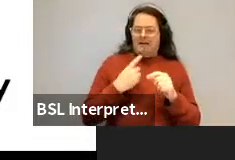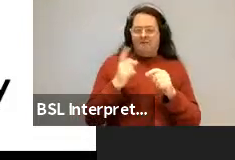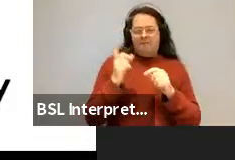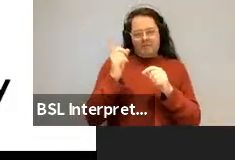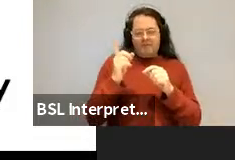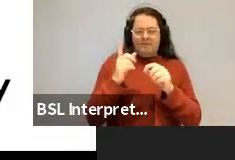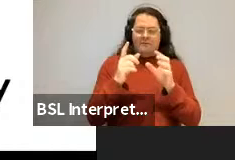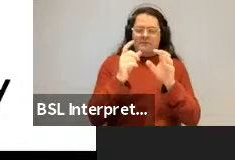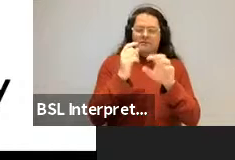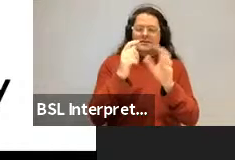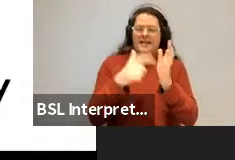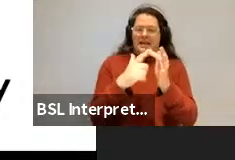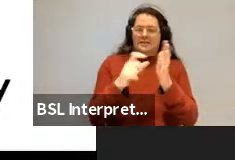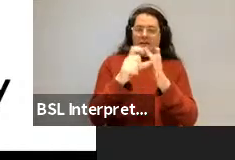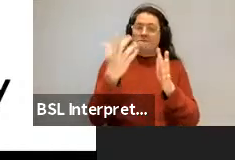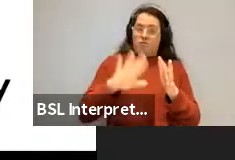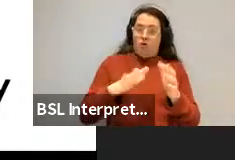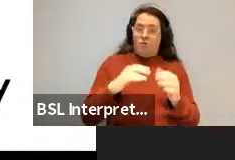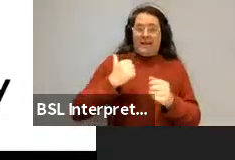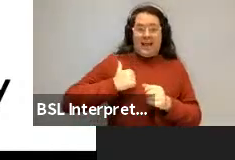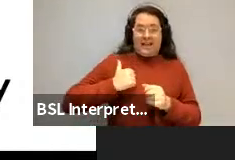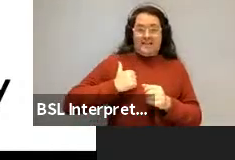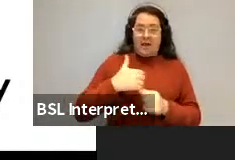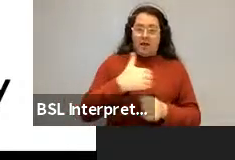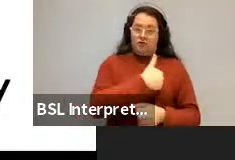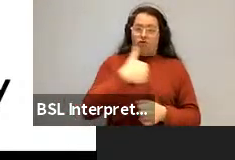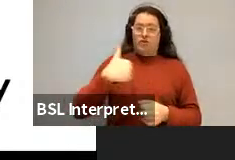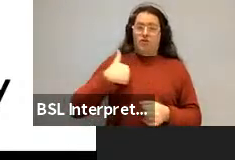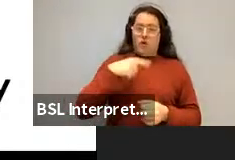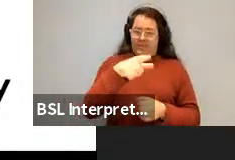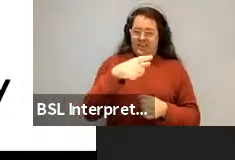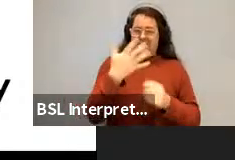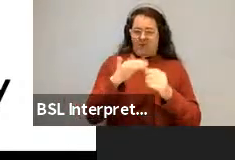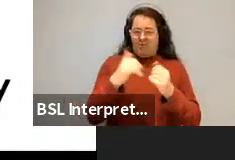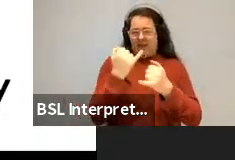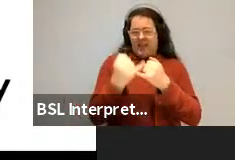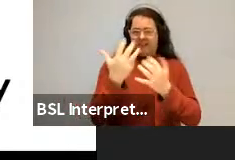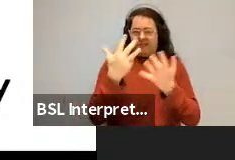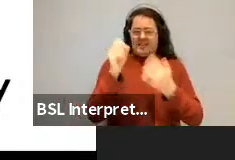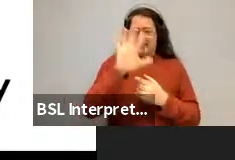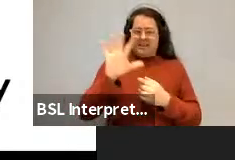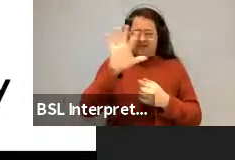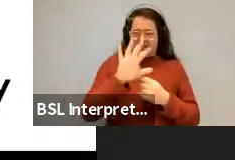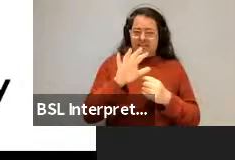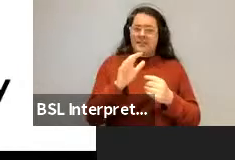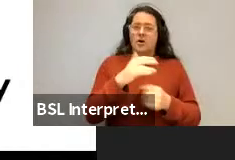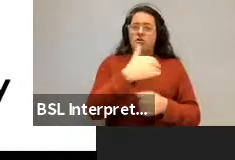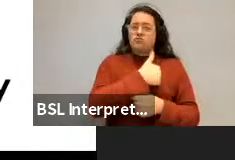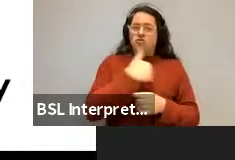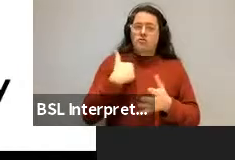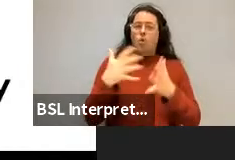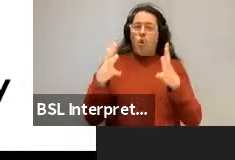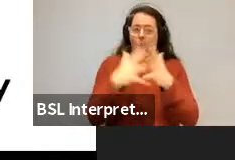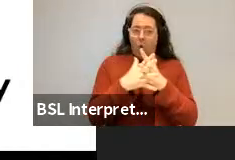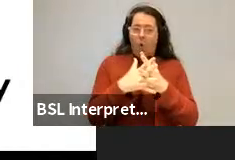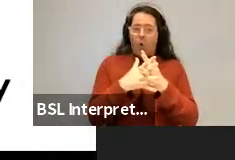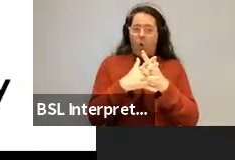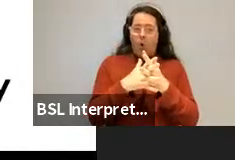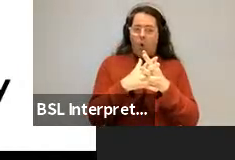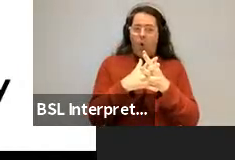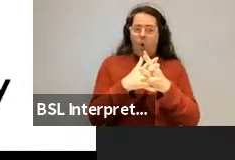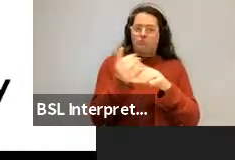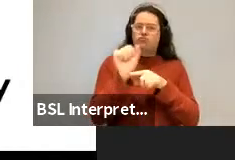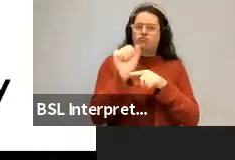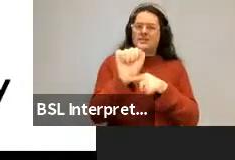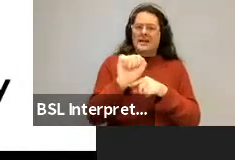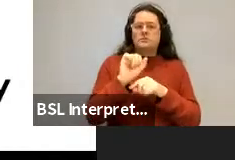Here's a headline from a Toronto newspaper from the, I think it was late 70s, Toronto law to project squirrels hit by mayor. And the idea here is